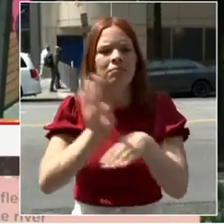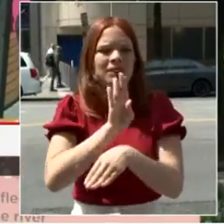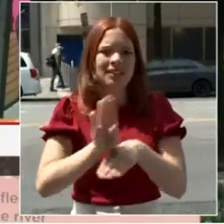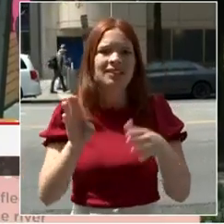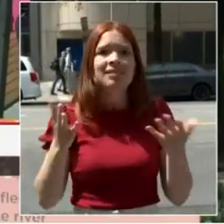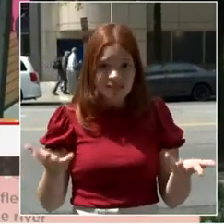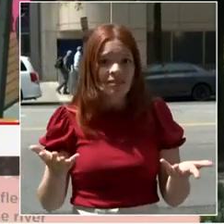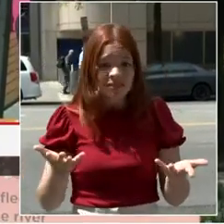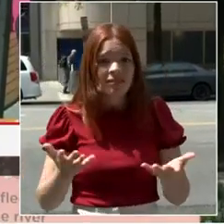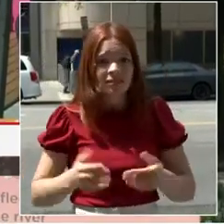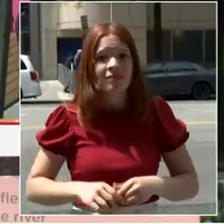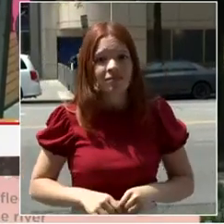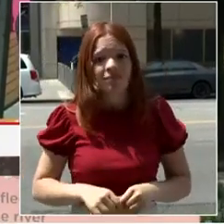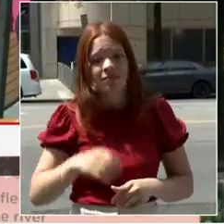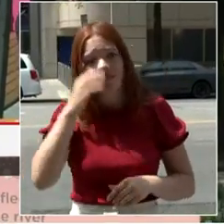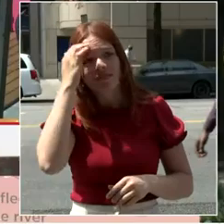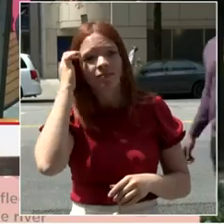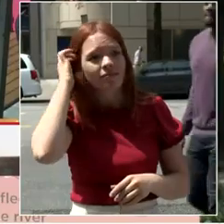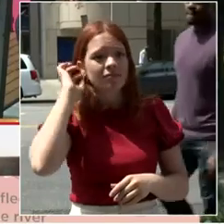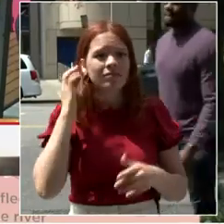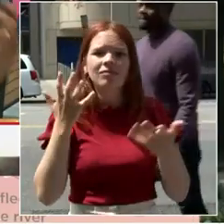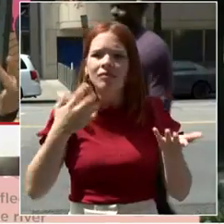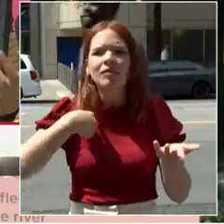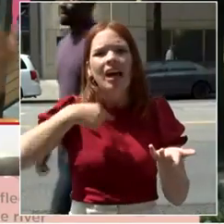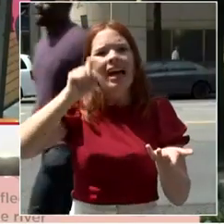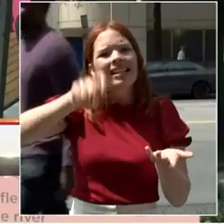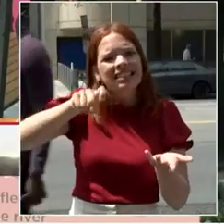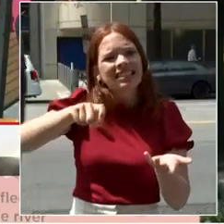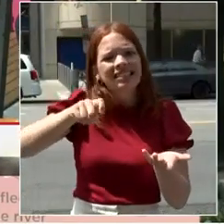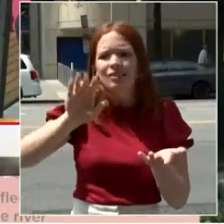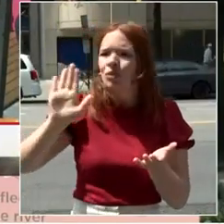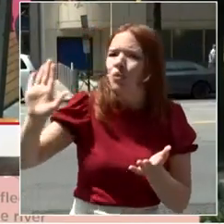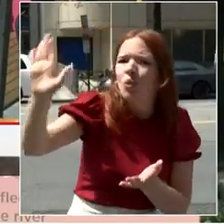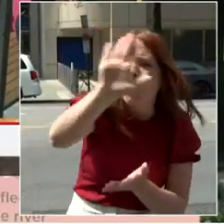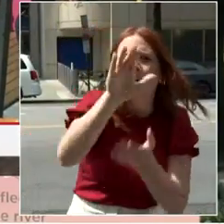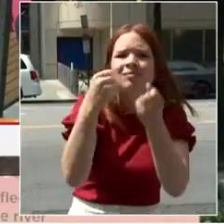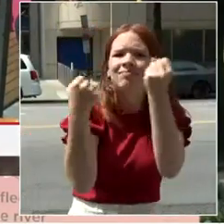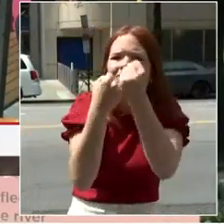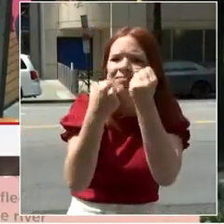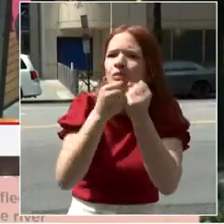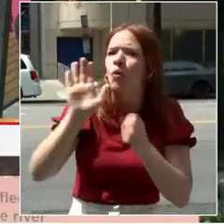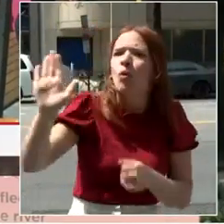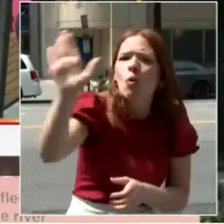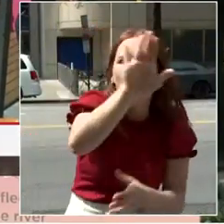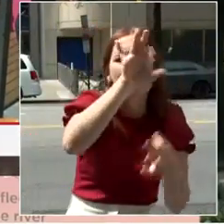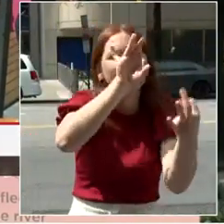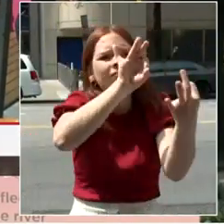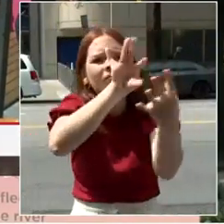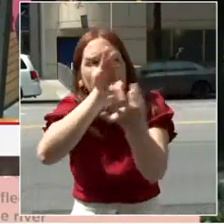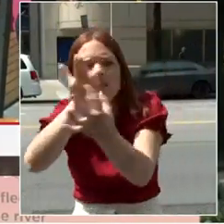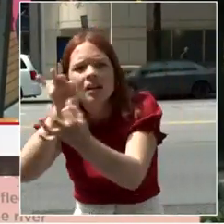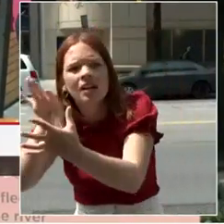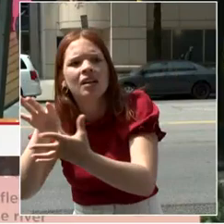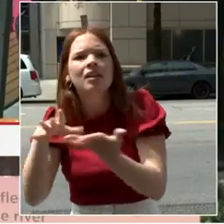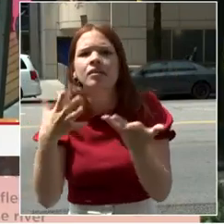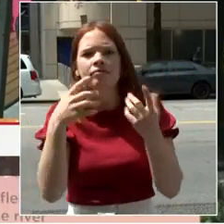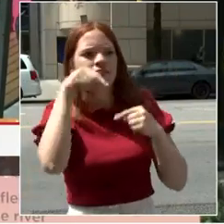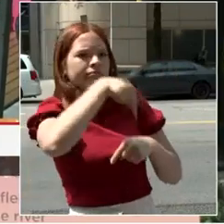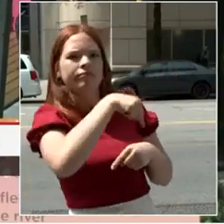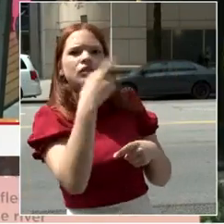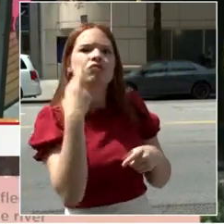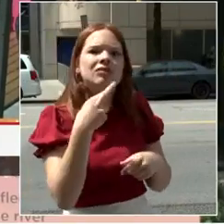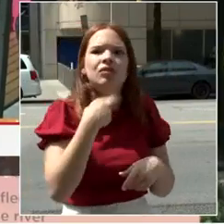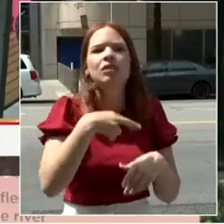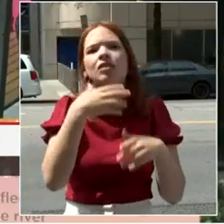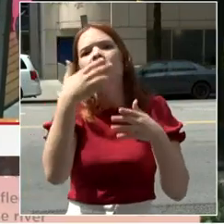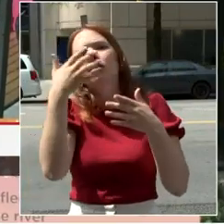seek your feedback. We meet you at the restaurant or at the shop or when we come to fix something at your house with a